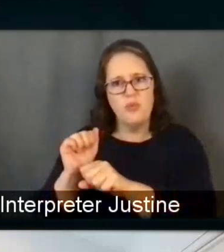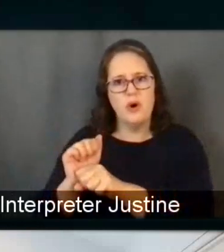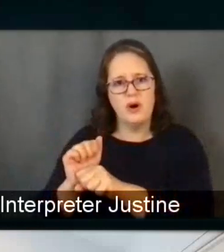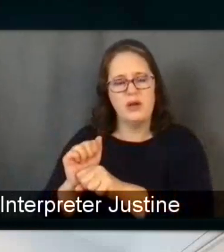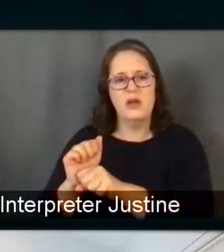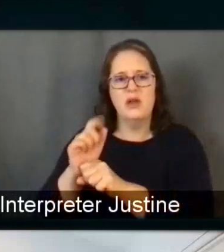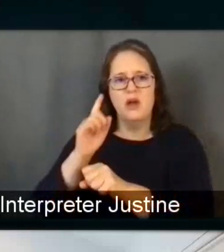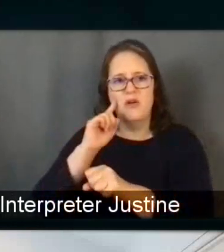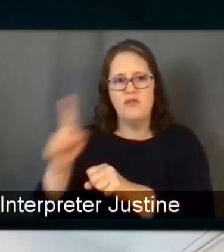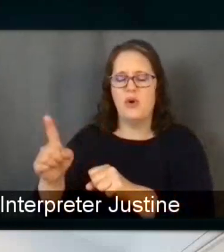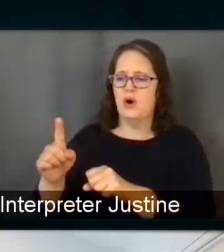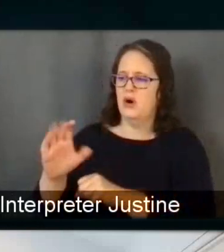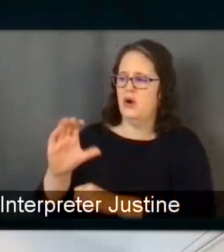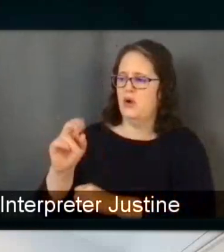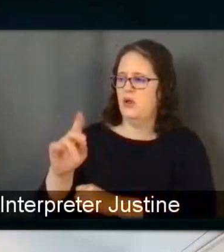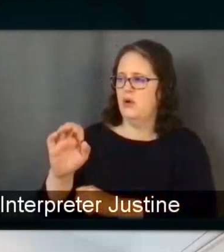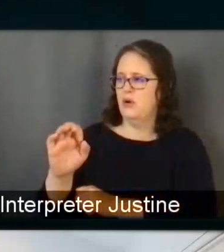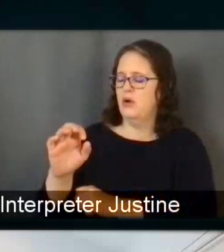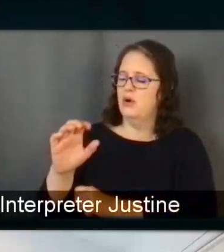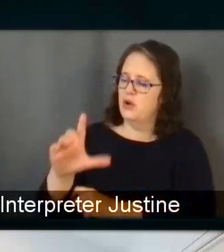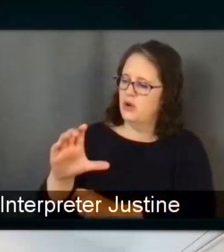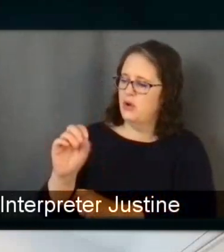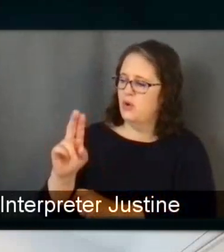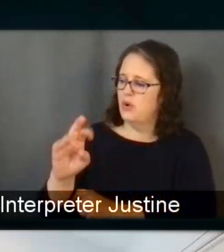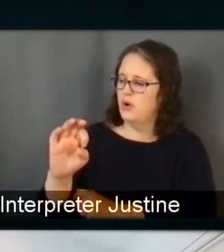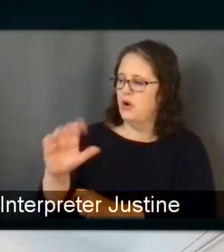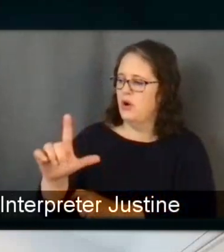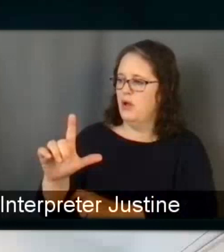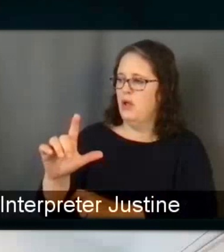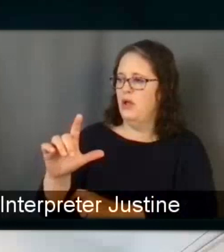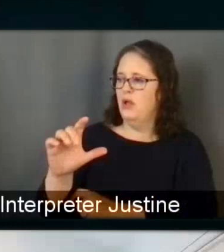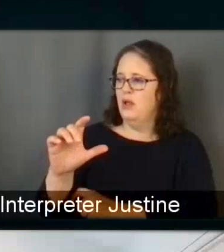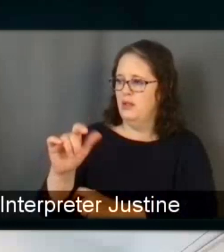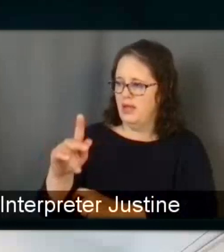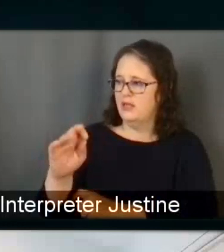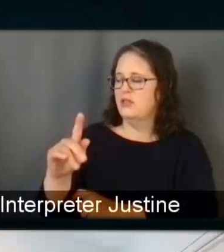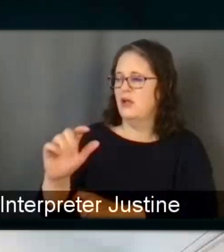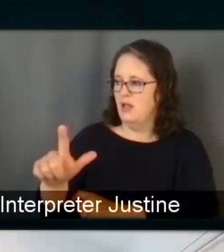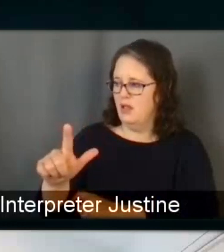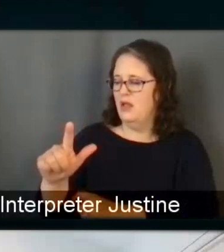outcomes in colorectal cancer by race and socioeconomic status?